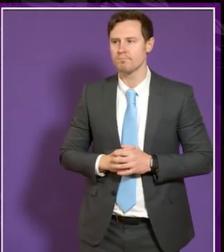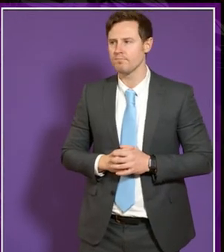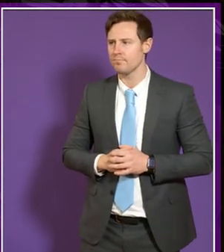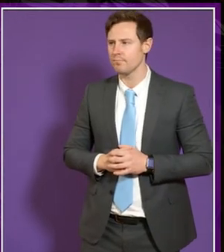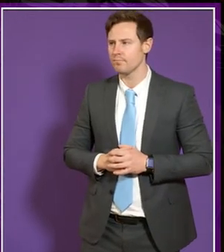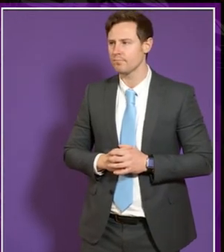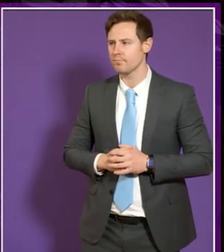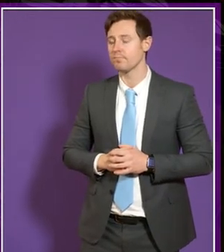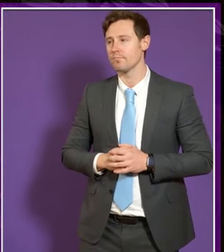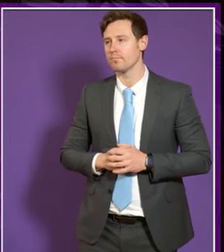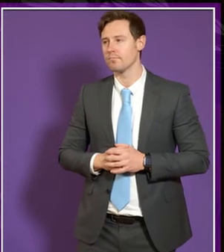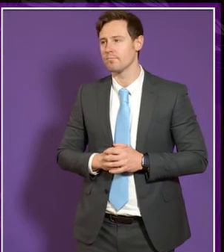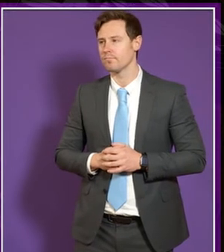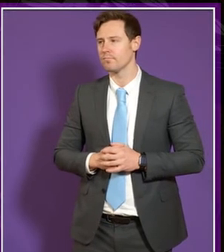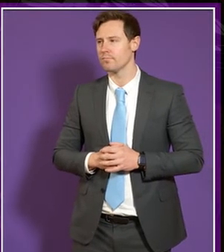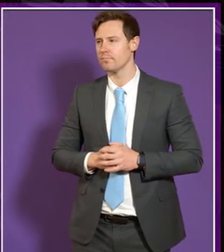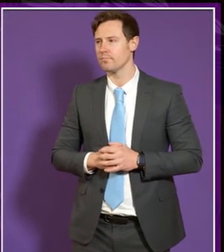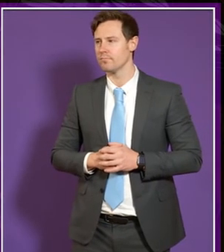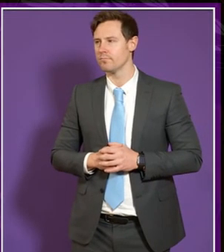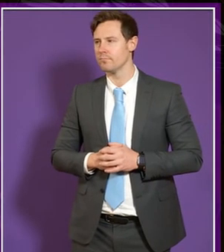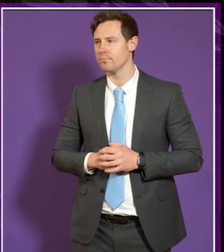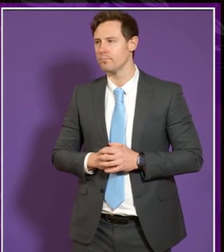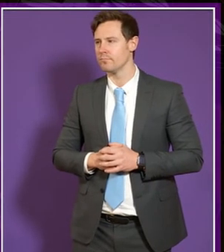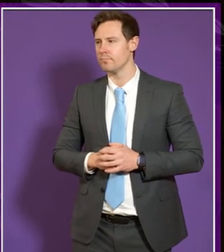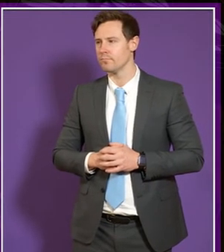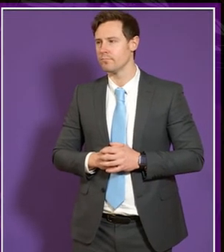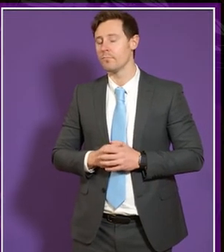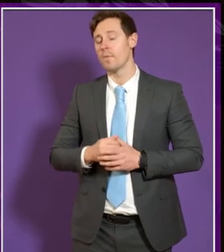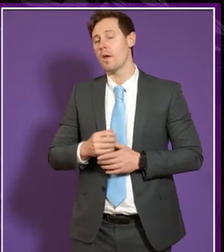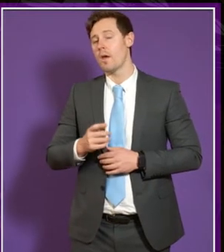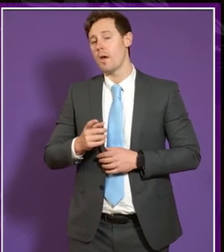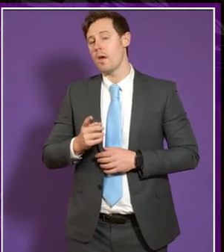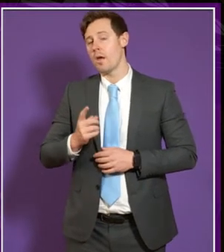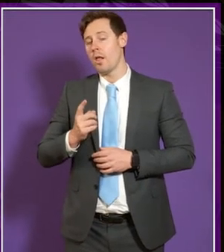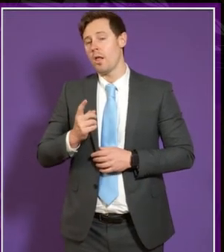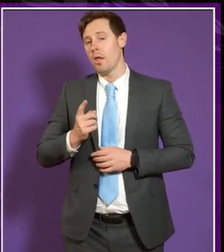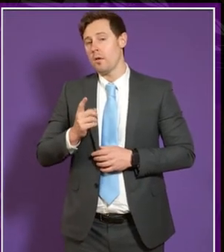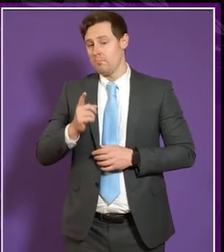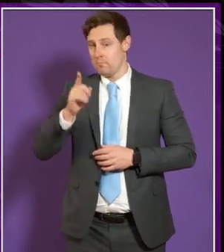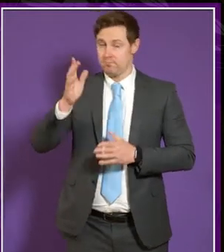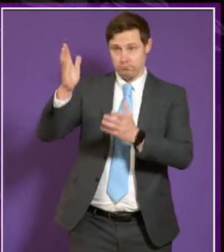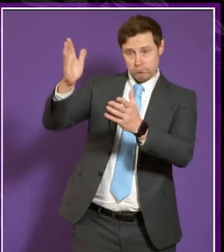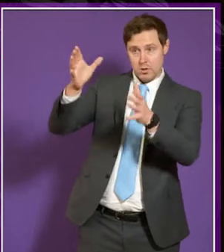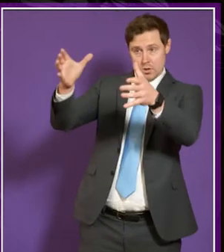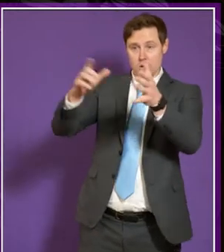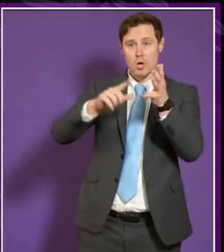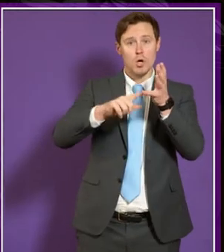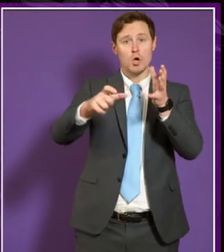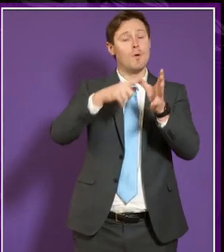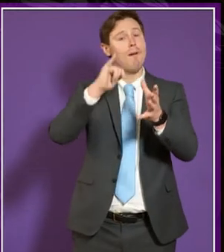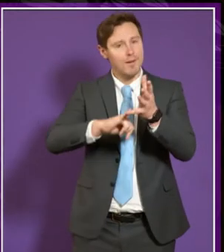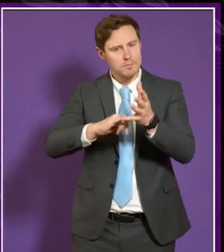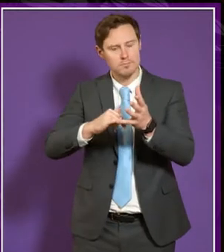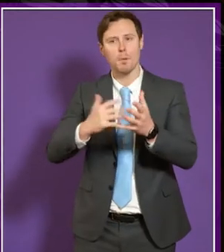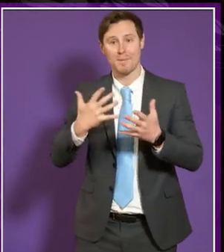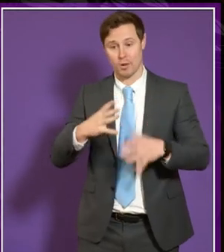and and i think to you i think to UCAS um you know they have brought about a lot